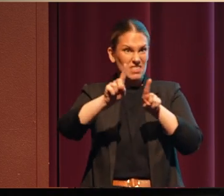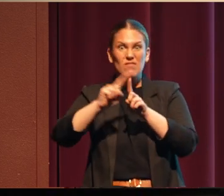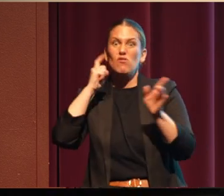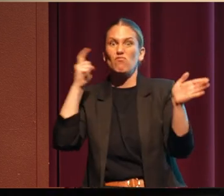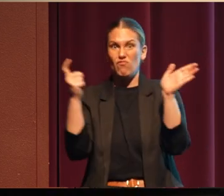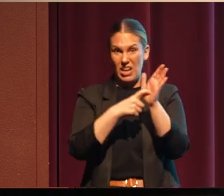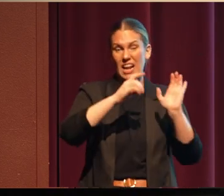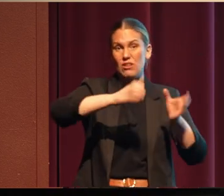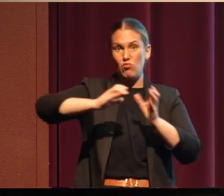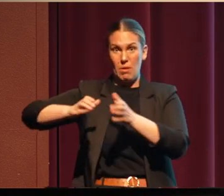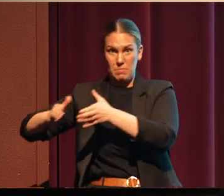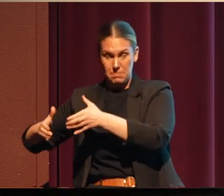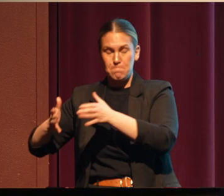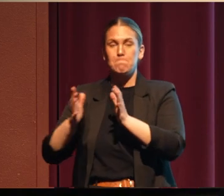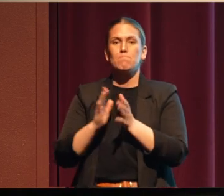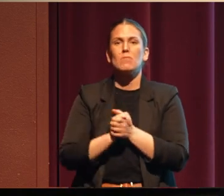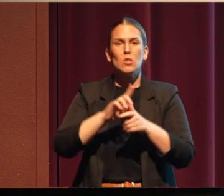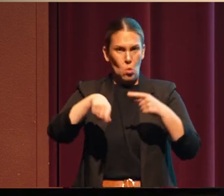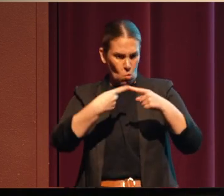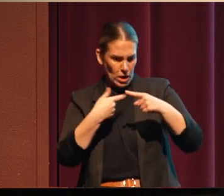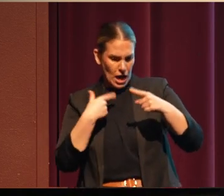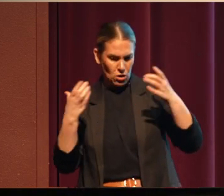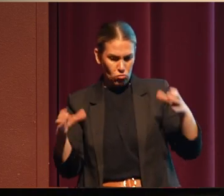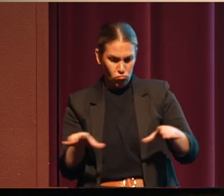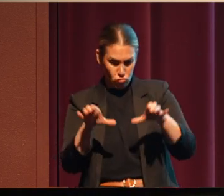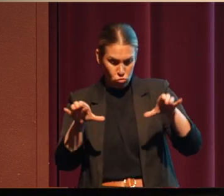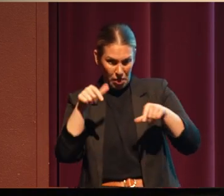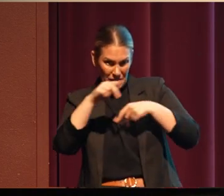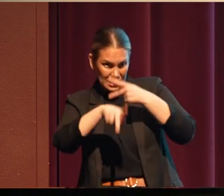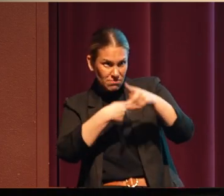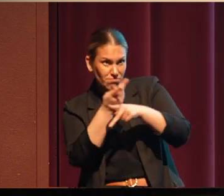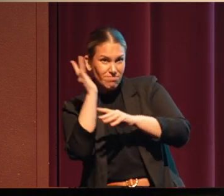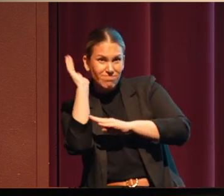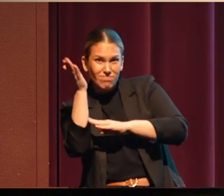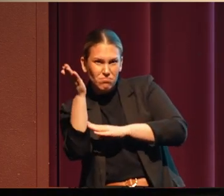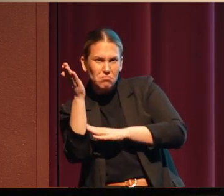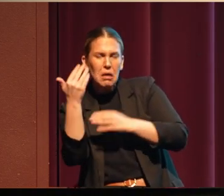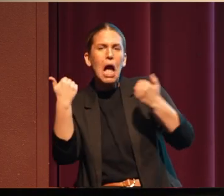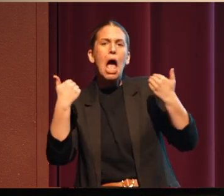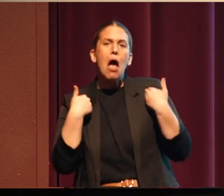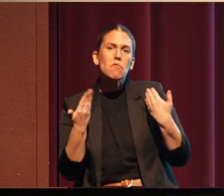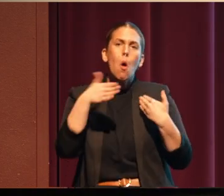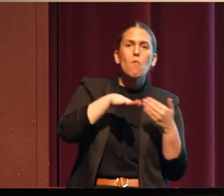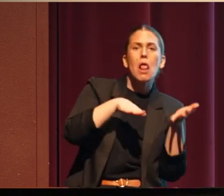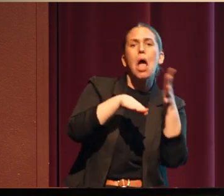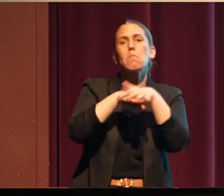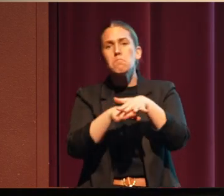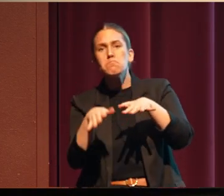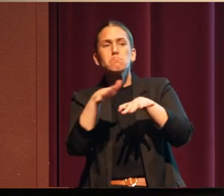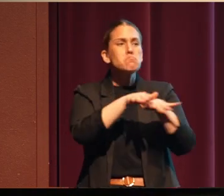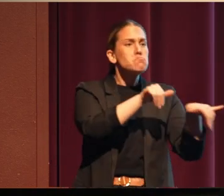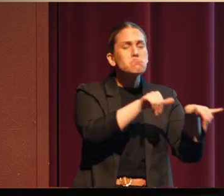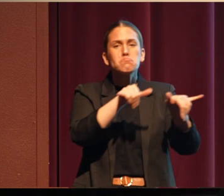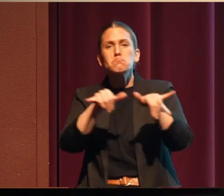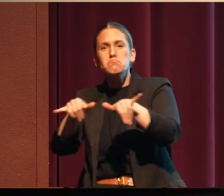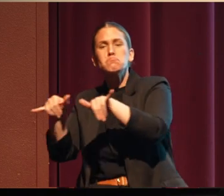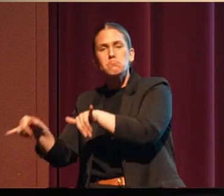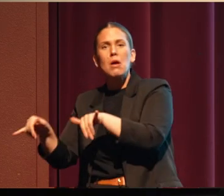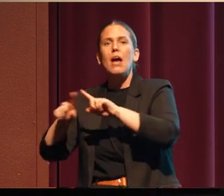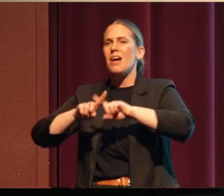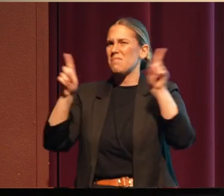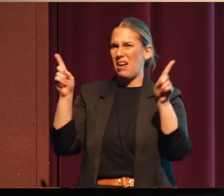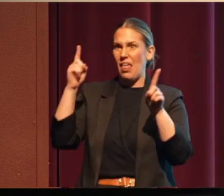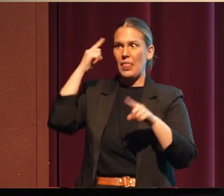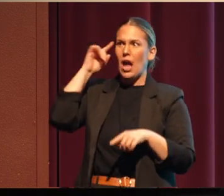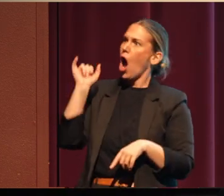tribes. And so when I do a presentation like this, there is overlap and commonality, but I never want you to think, oh, all